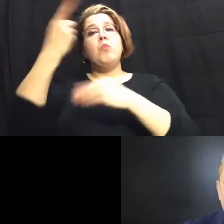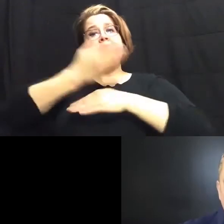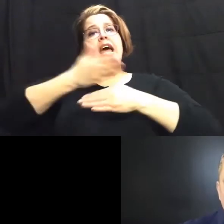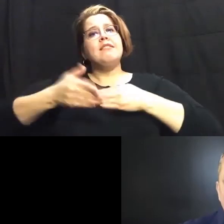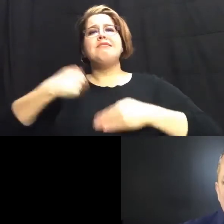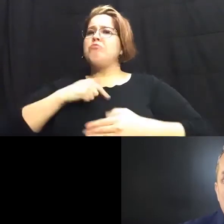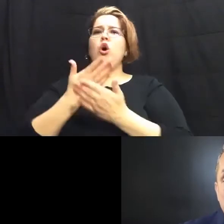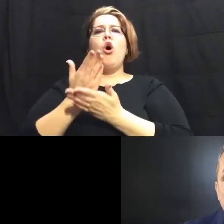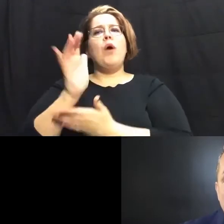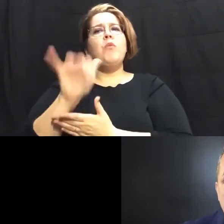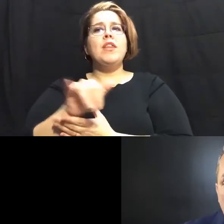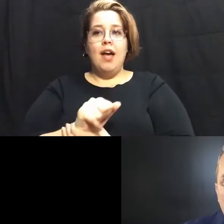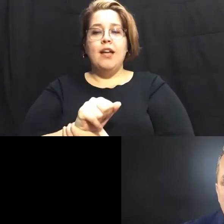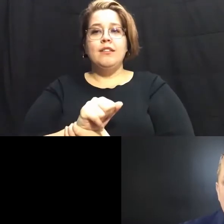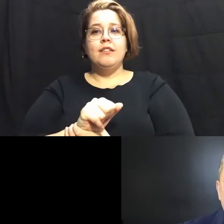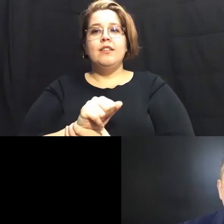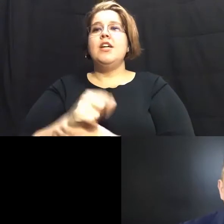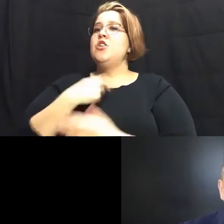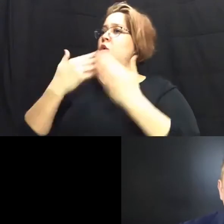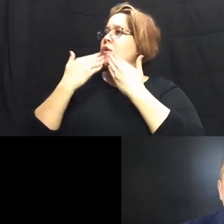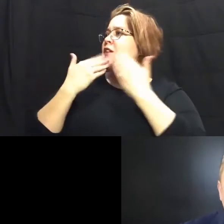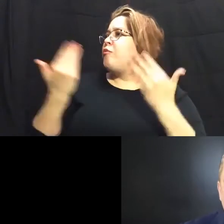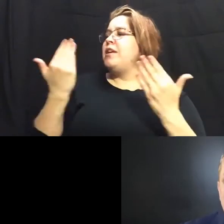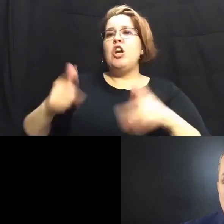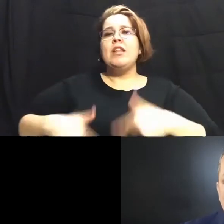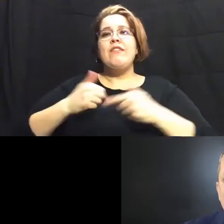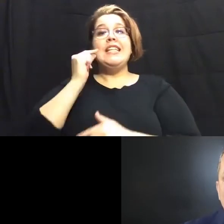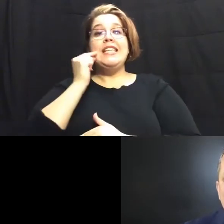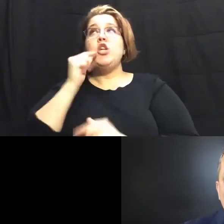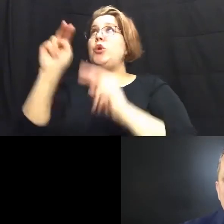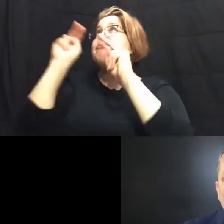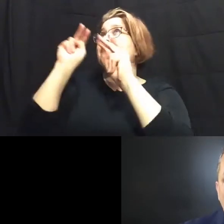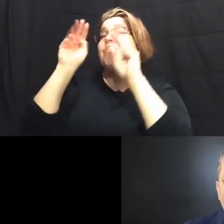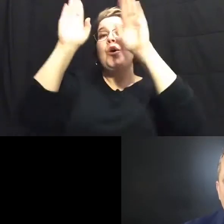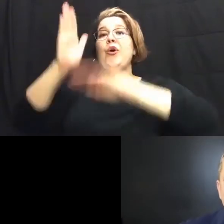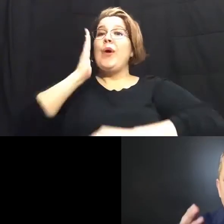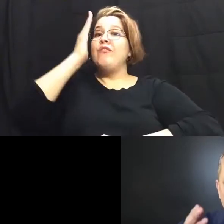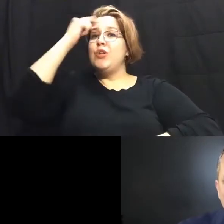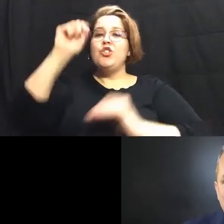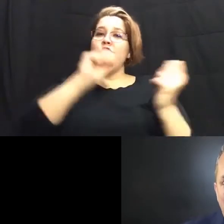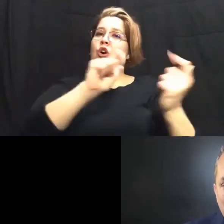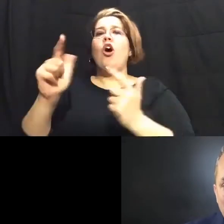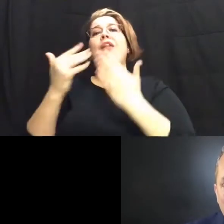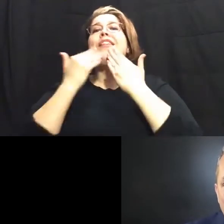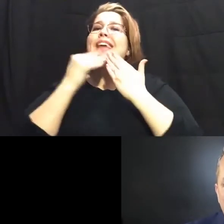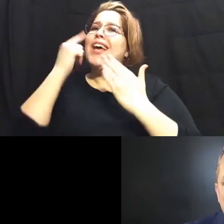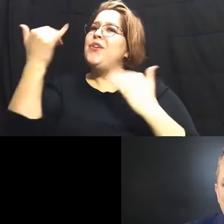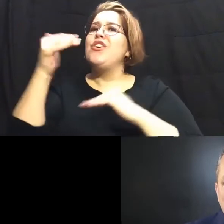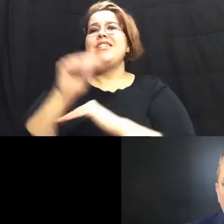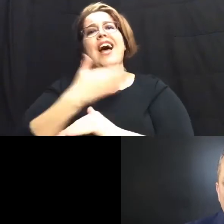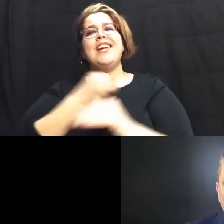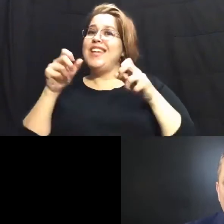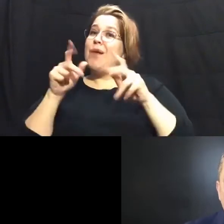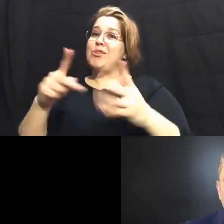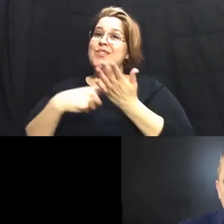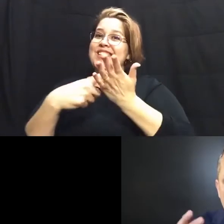be in san antonio to be residents of our community and looking forward to a great future for all of us thank you for tonight and the opportunity to